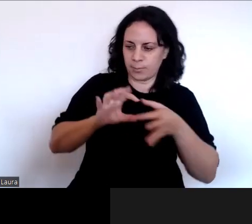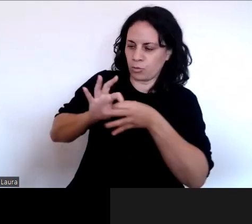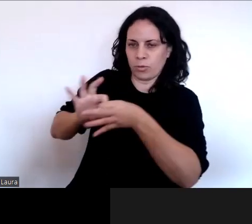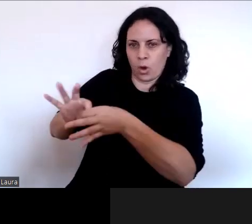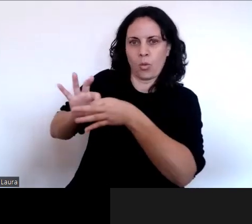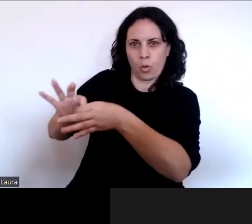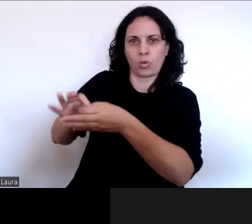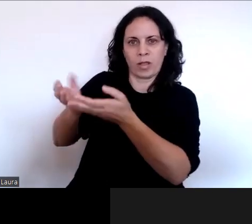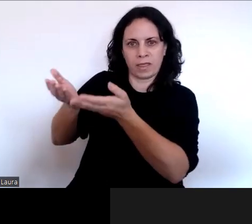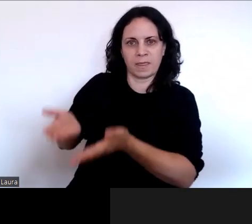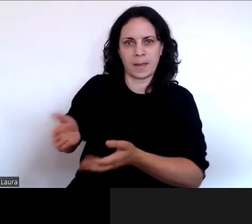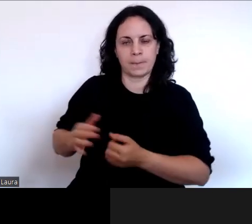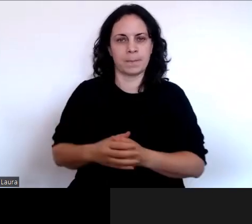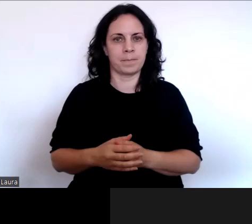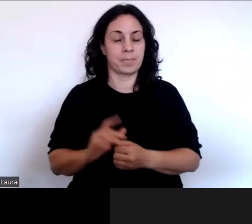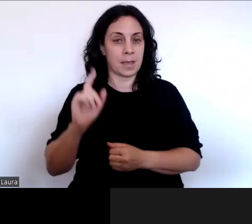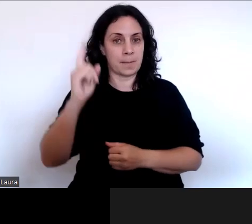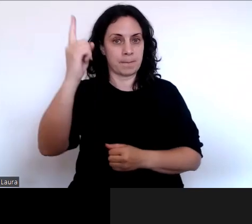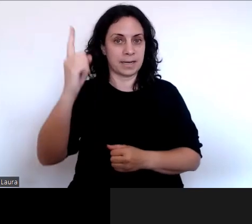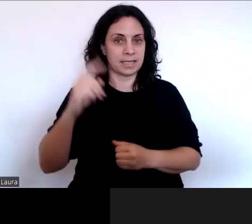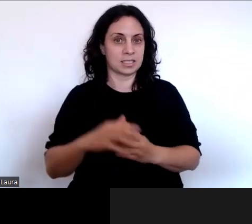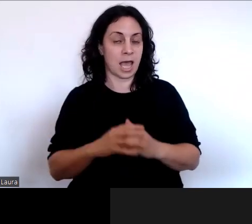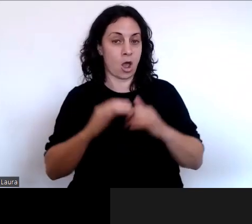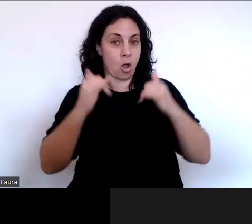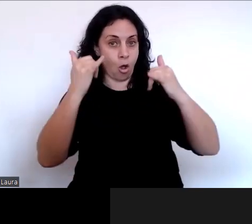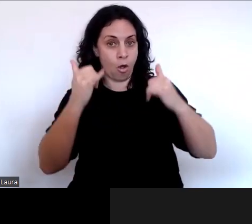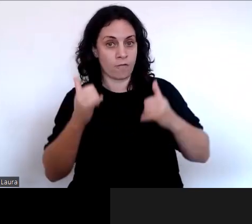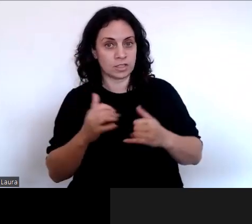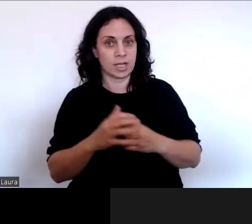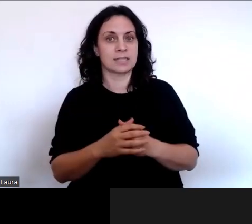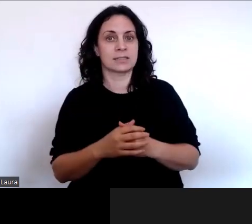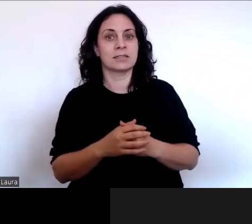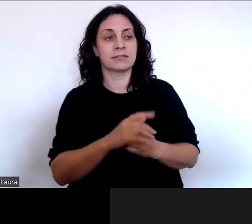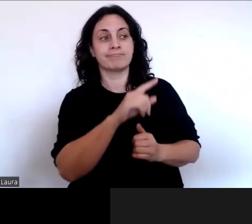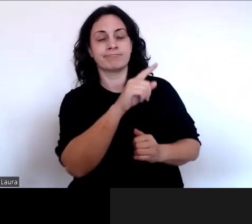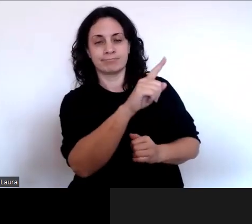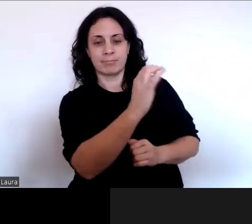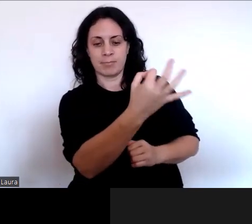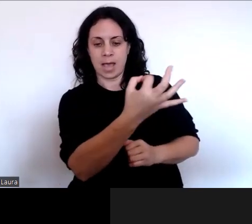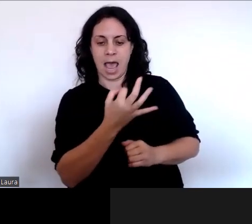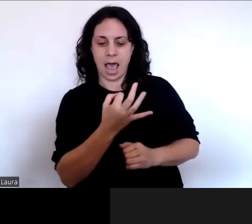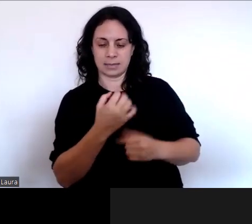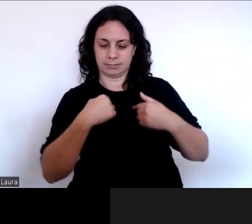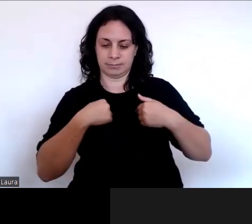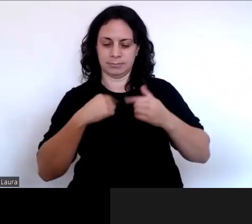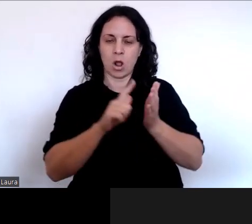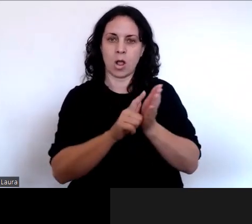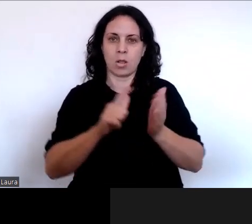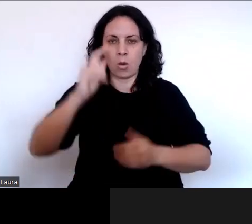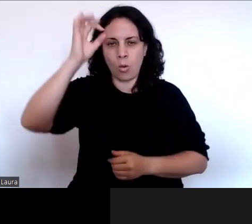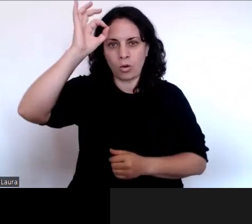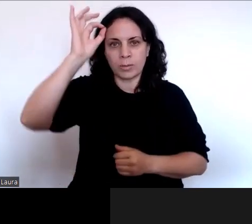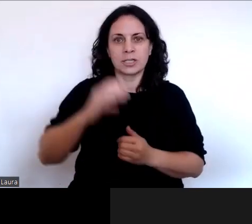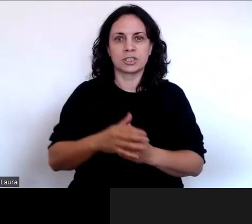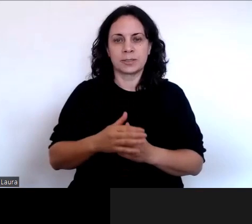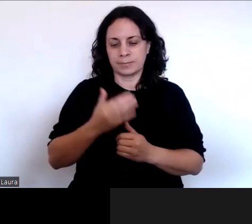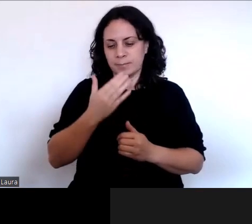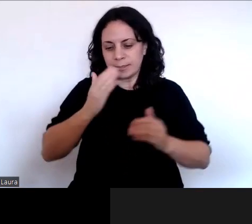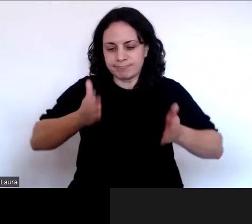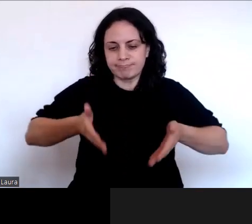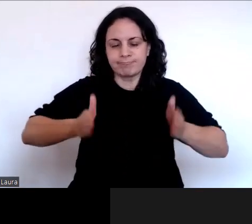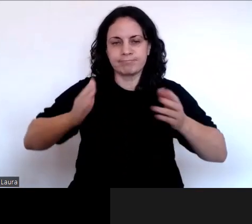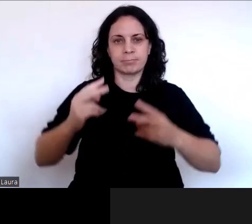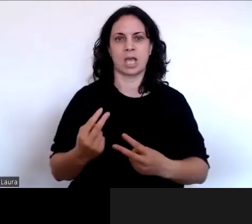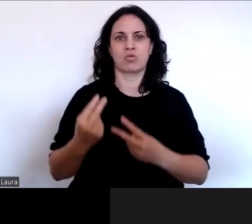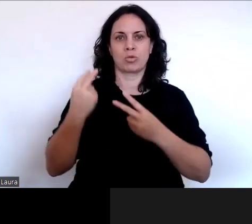And the Minister of Justice has therefore asked Te Ako Mato Aote Ture, the Law Commission, to carry out a review and to make